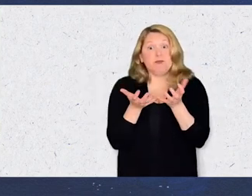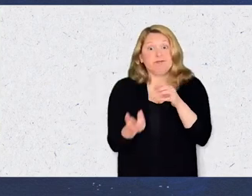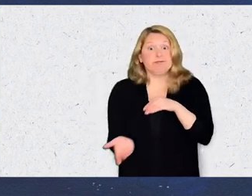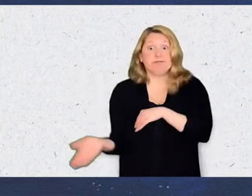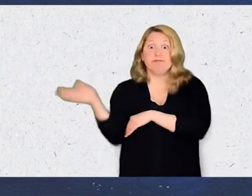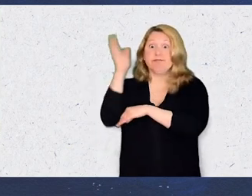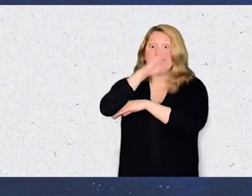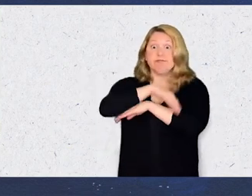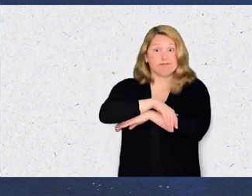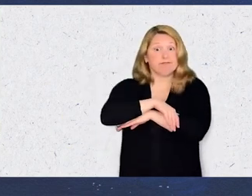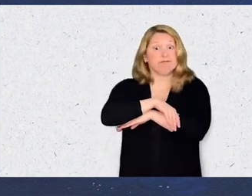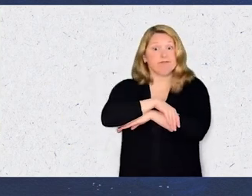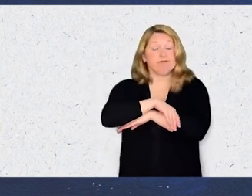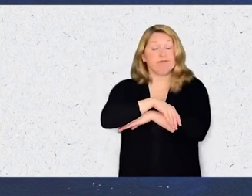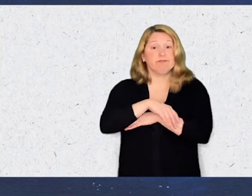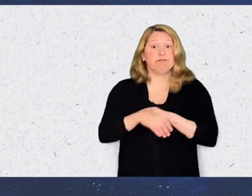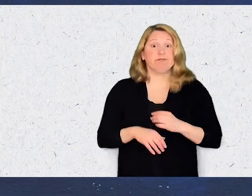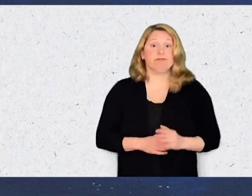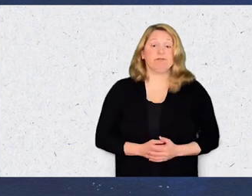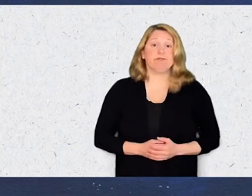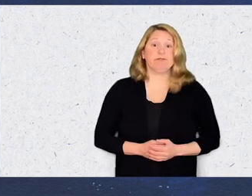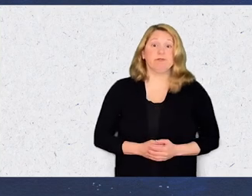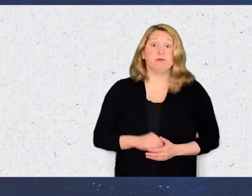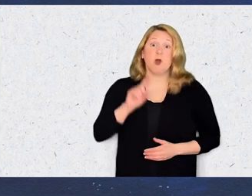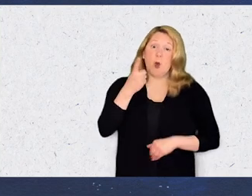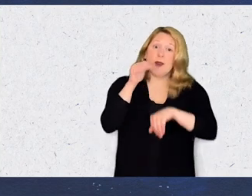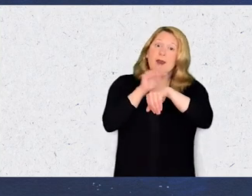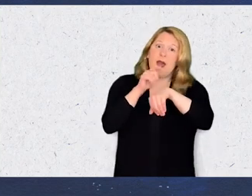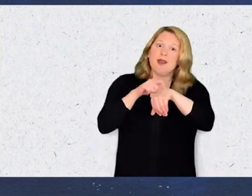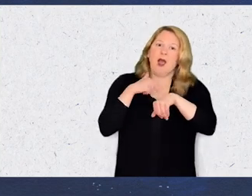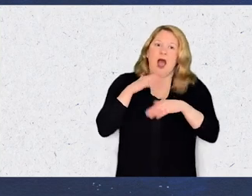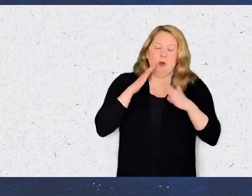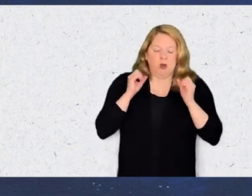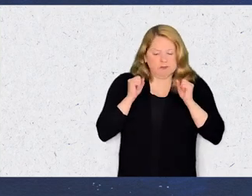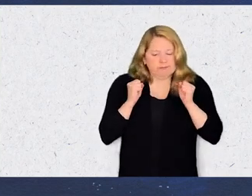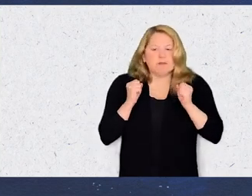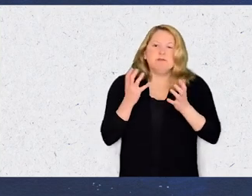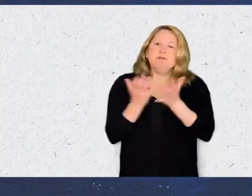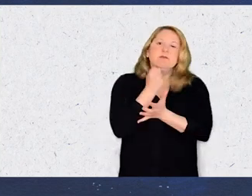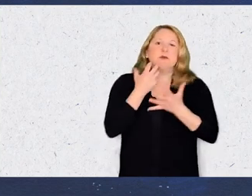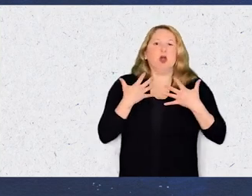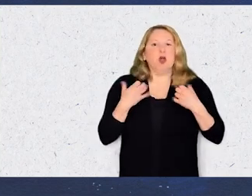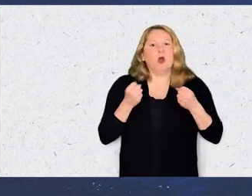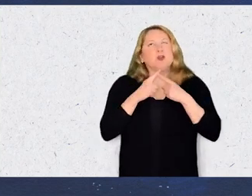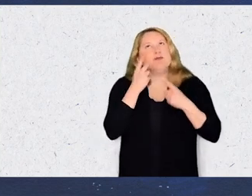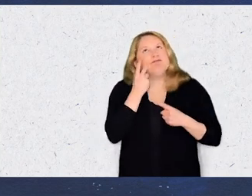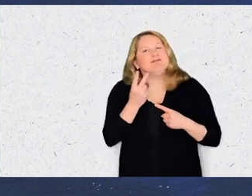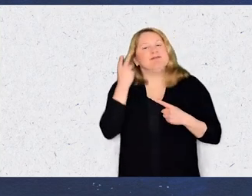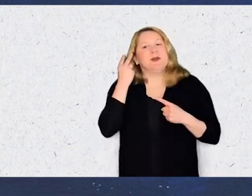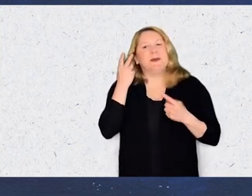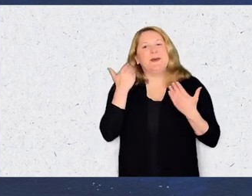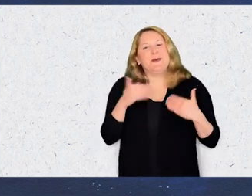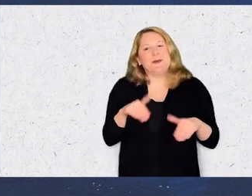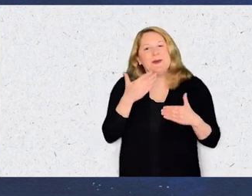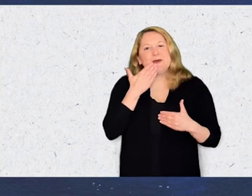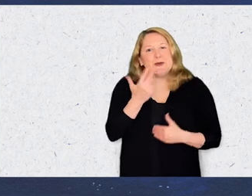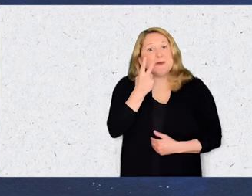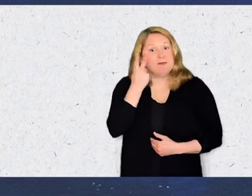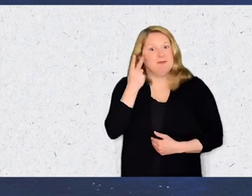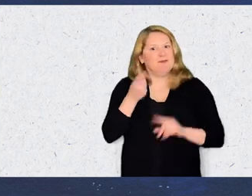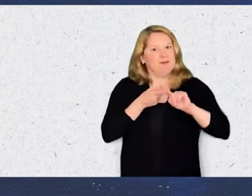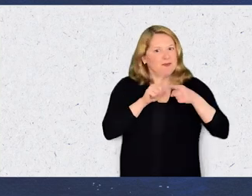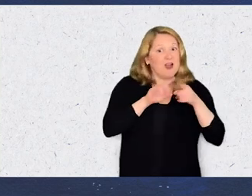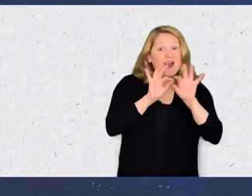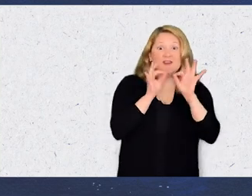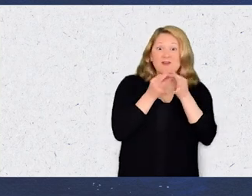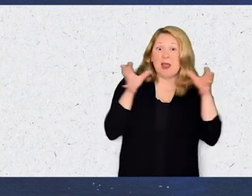day in and day out. Only at night can I muster the courage to recall the memories of how my friends